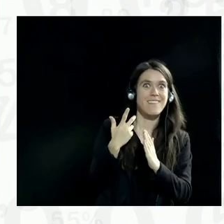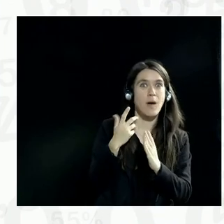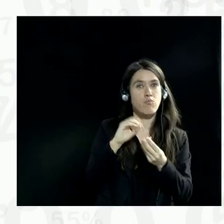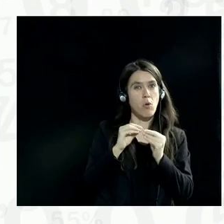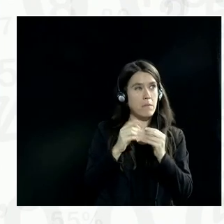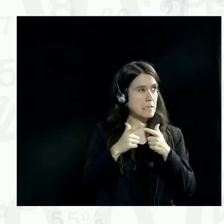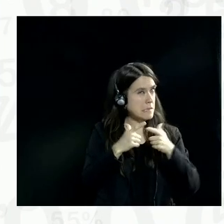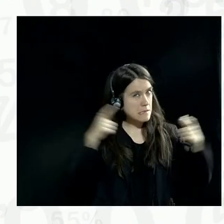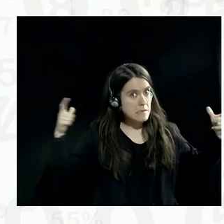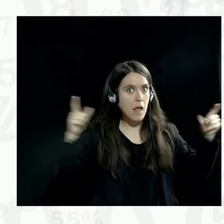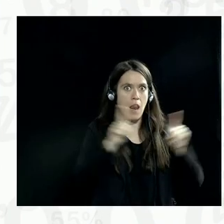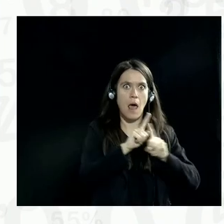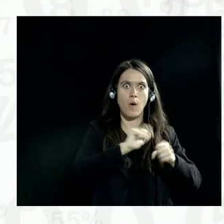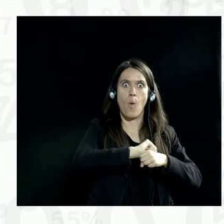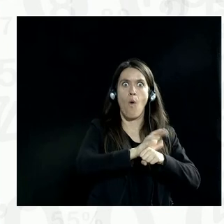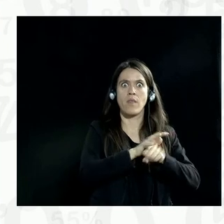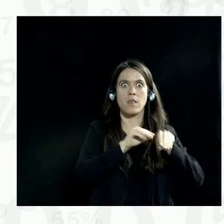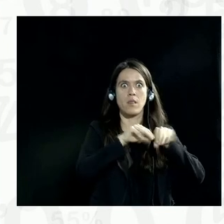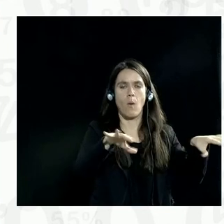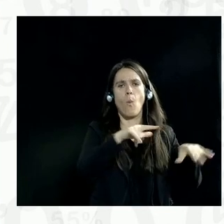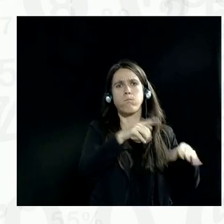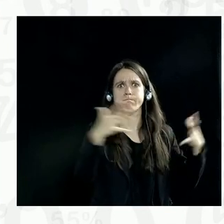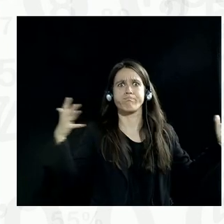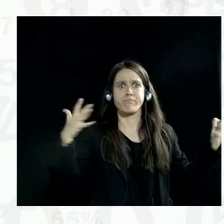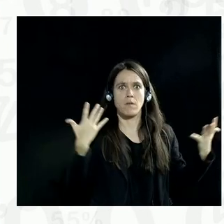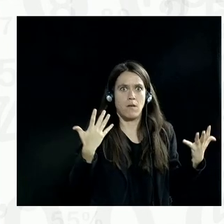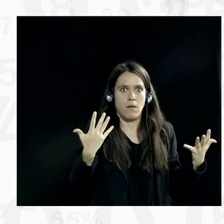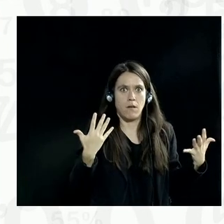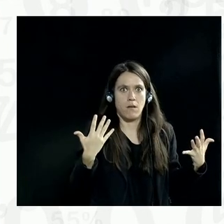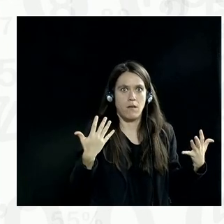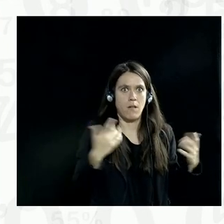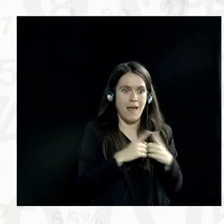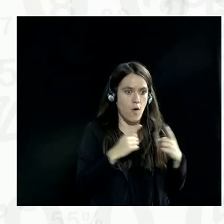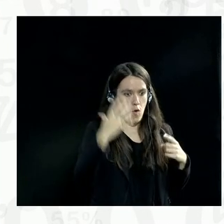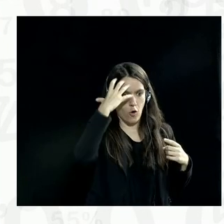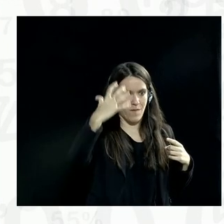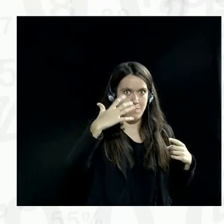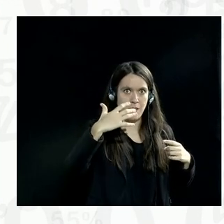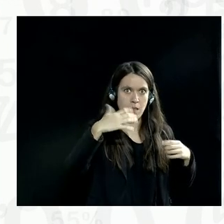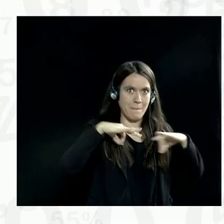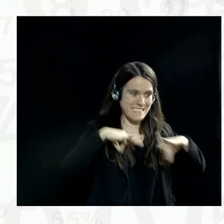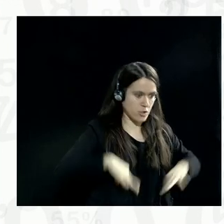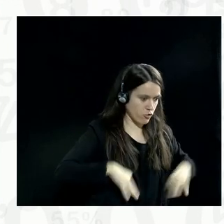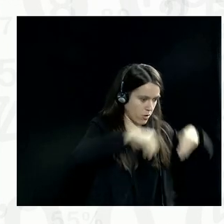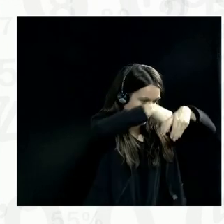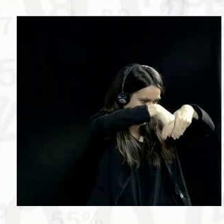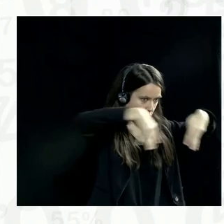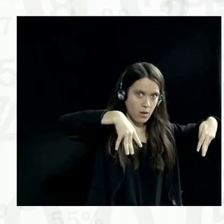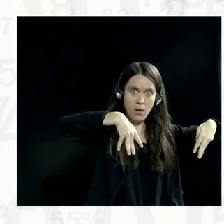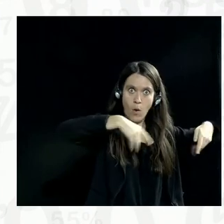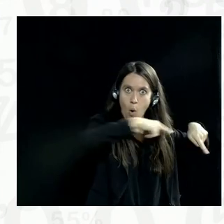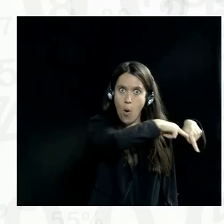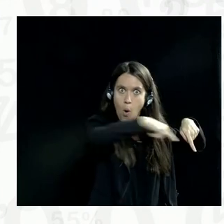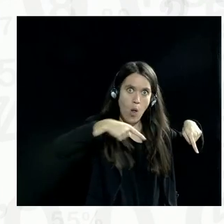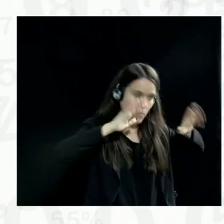And what that really entails is a very large scale diversion of all government capacity that's focused completely on solving that problem.